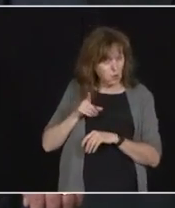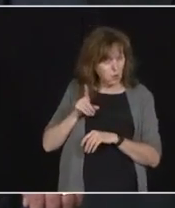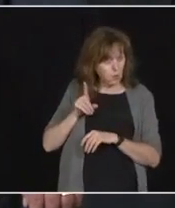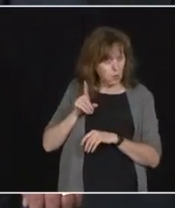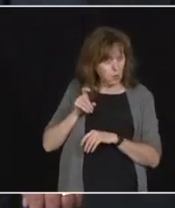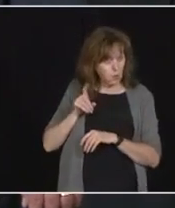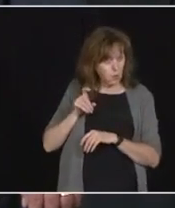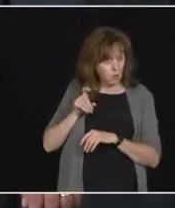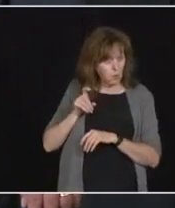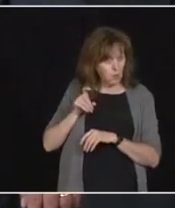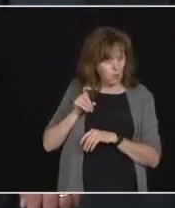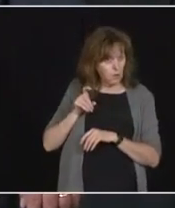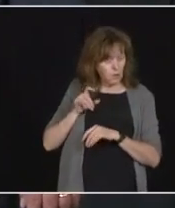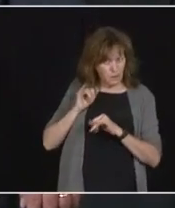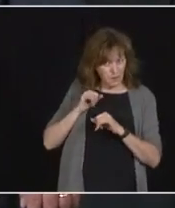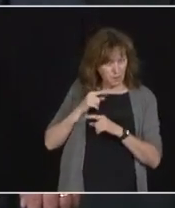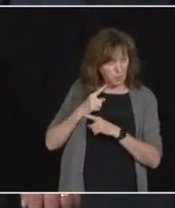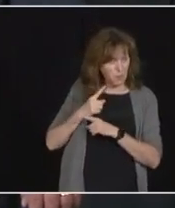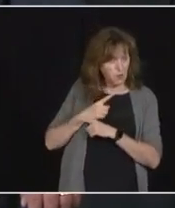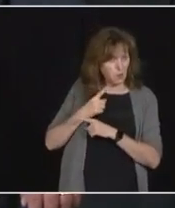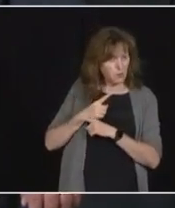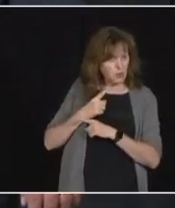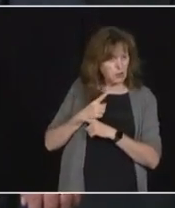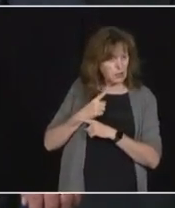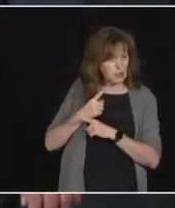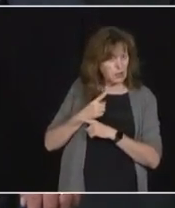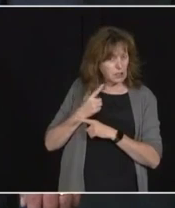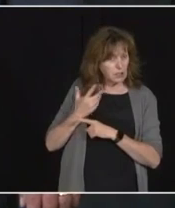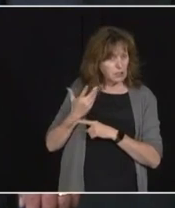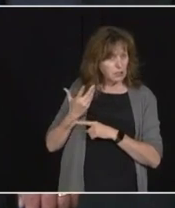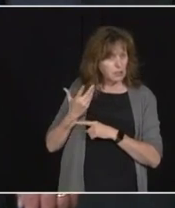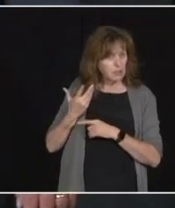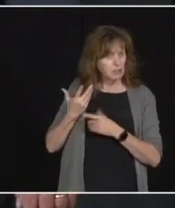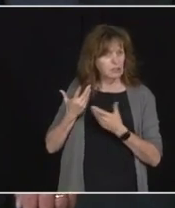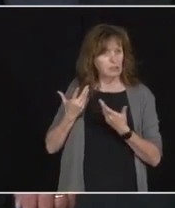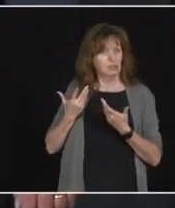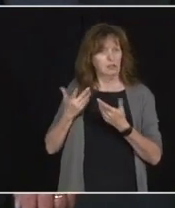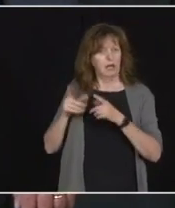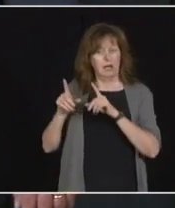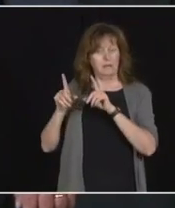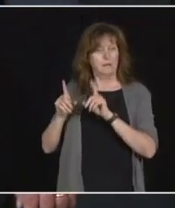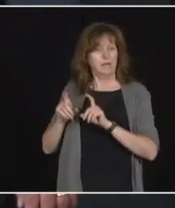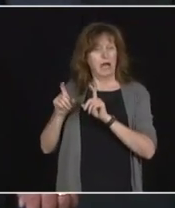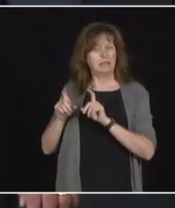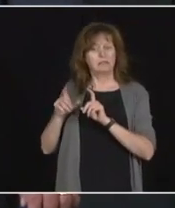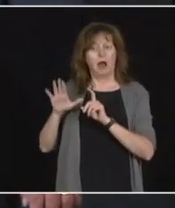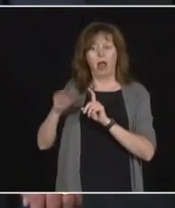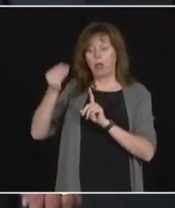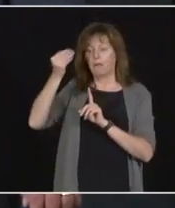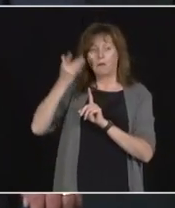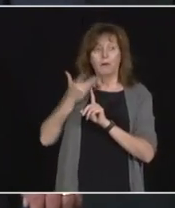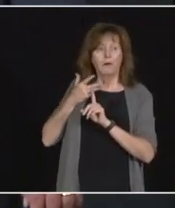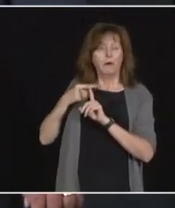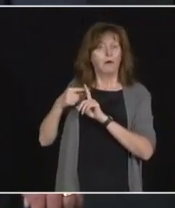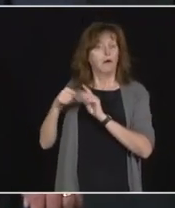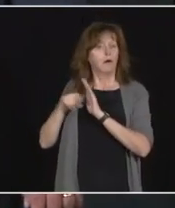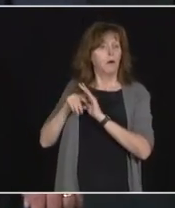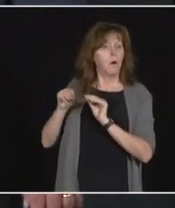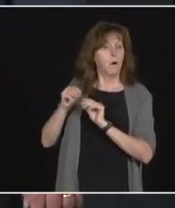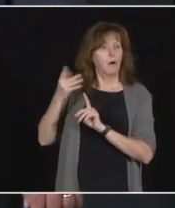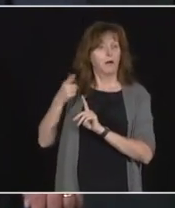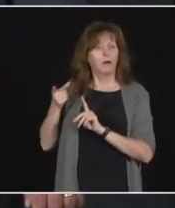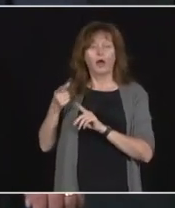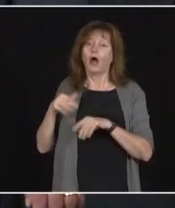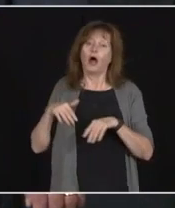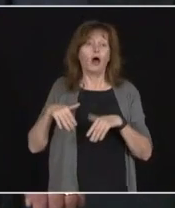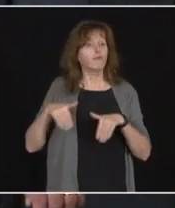an appropriate thing to be doing after you've been tested and potentially exposed to somebody who was exposed to someone with COVID?